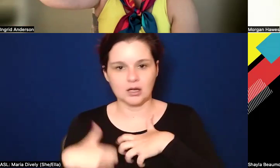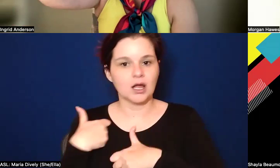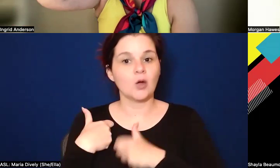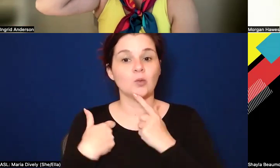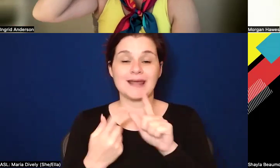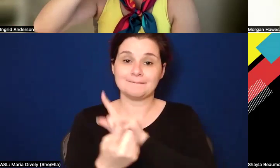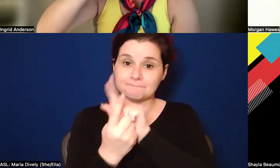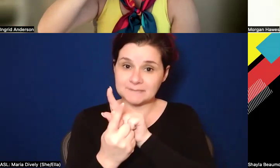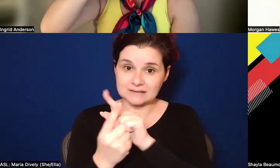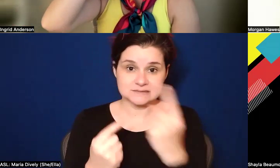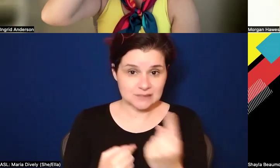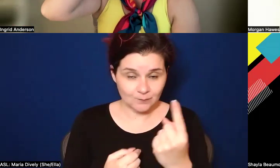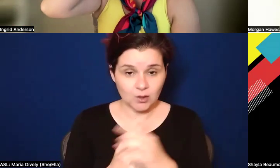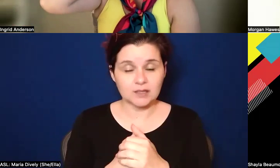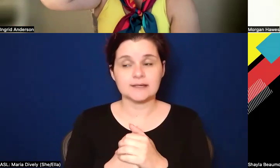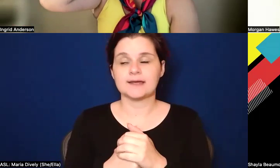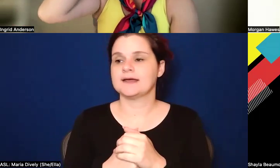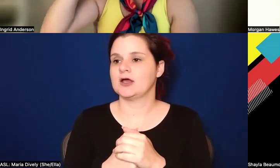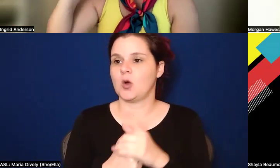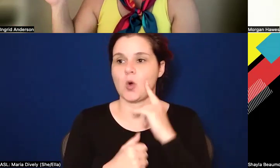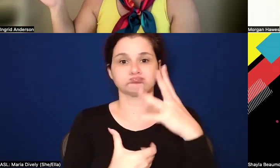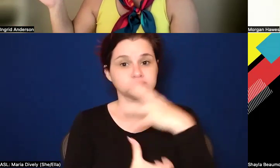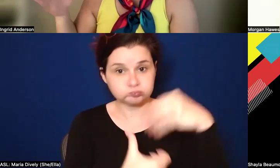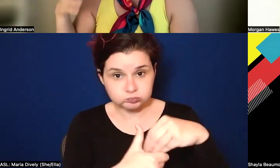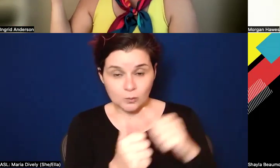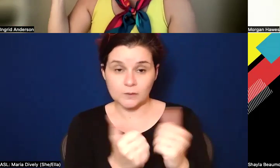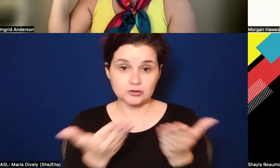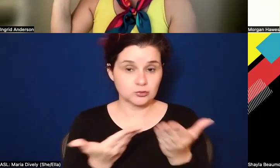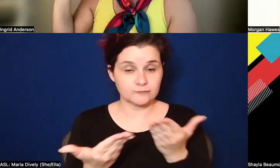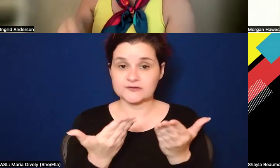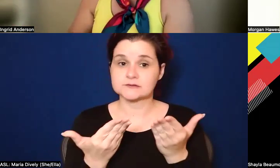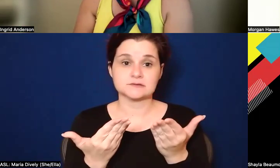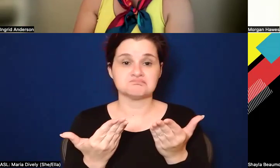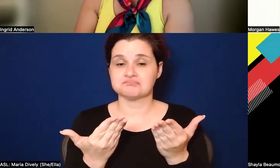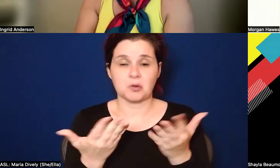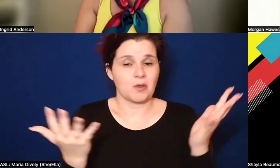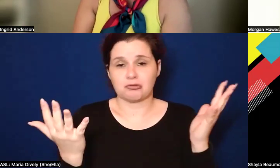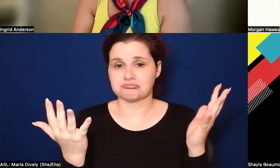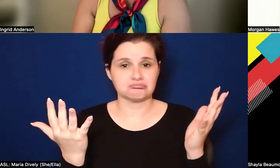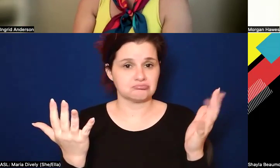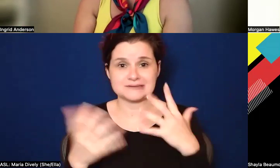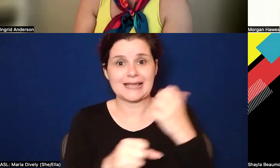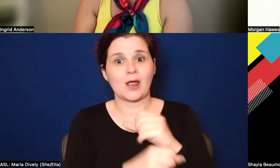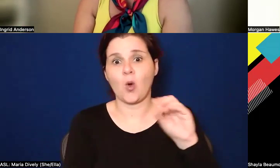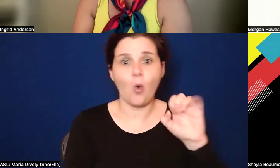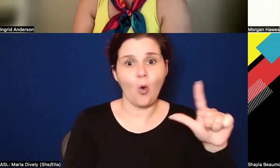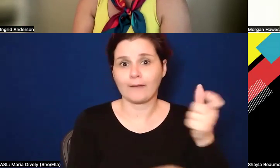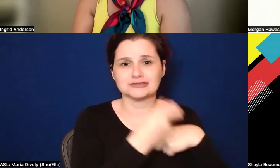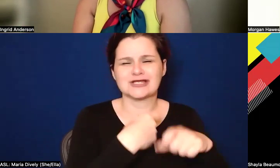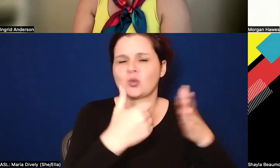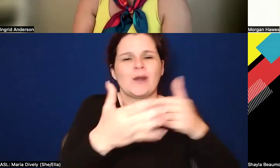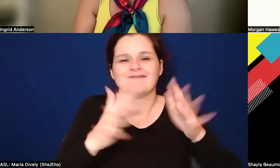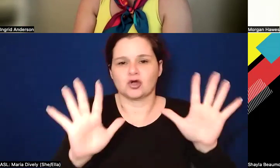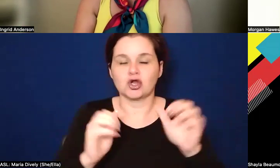know, meet somebody or, um, you know, engage with a service, whether it's, you know, just going to get an oil change or, you know, whatever.